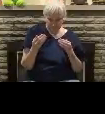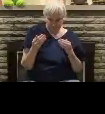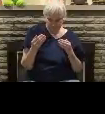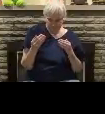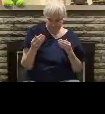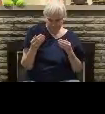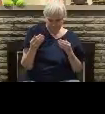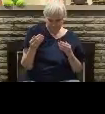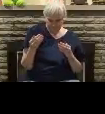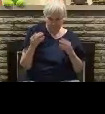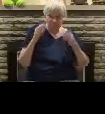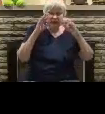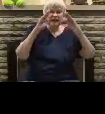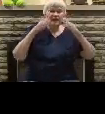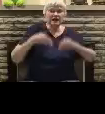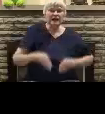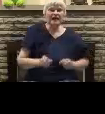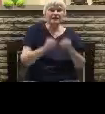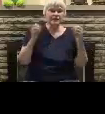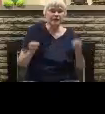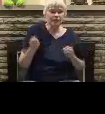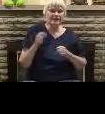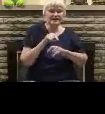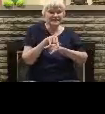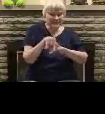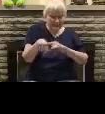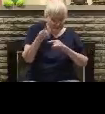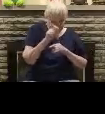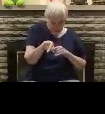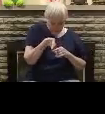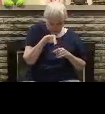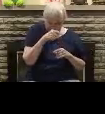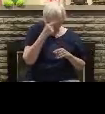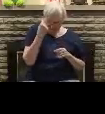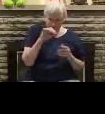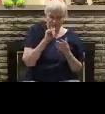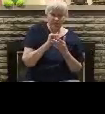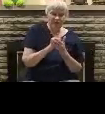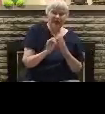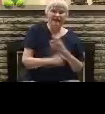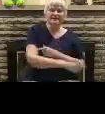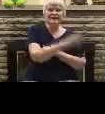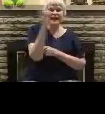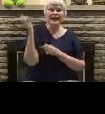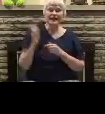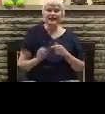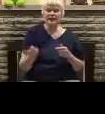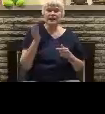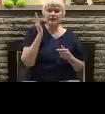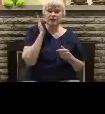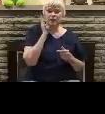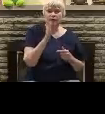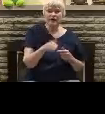I'll read this first part as you're turning there. Let no man deceive you by any means, for that day shall not